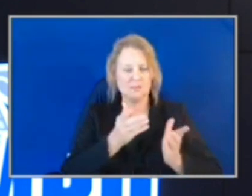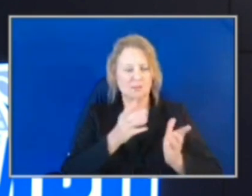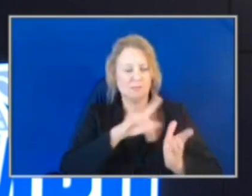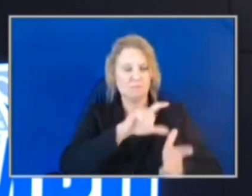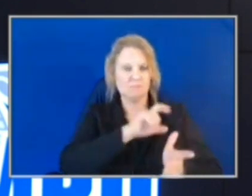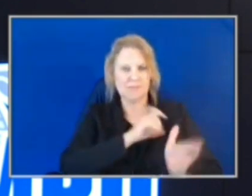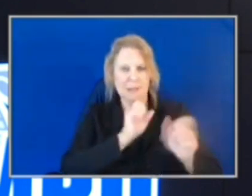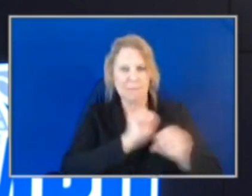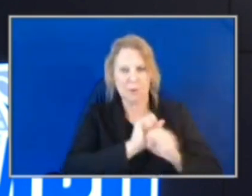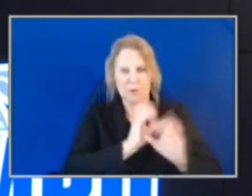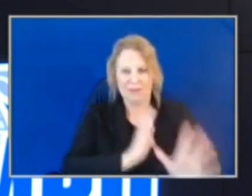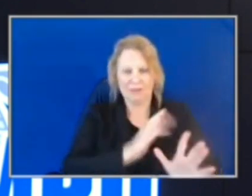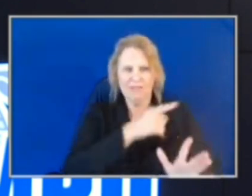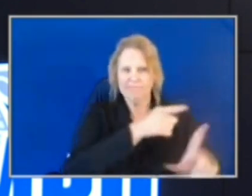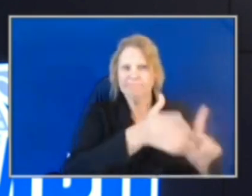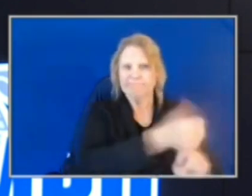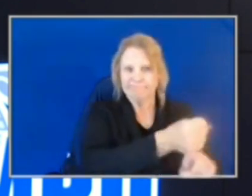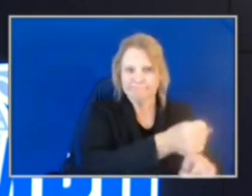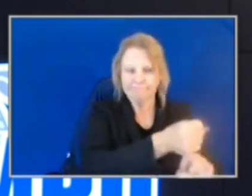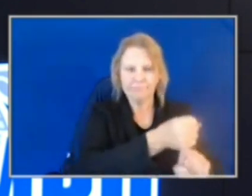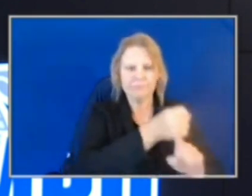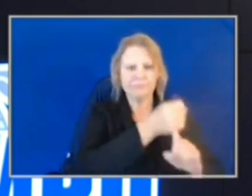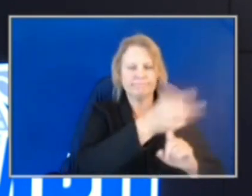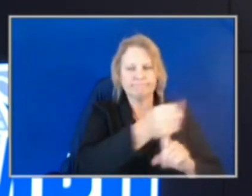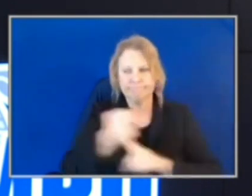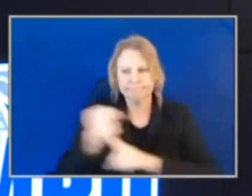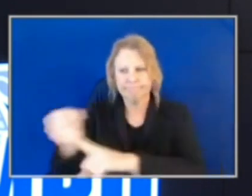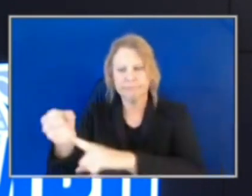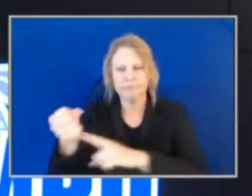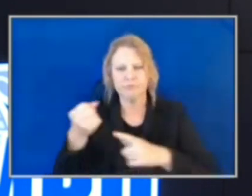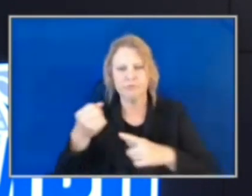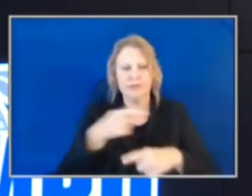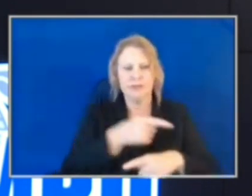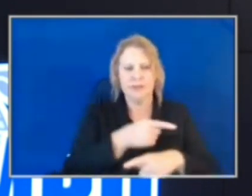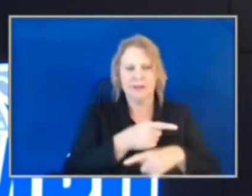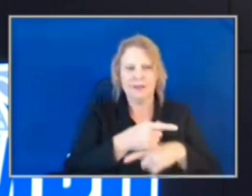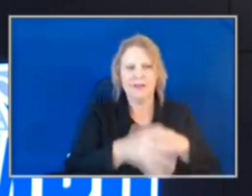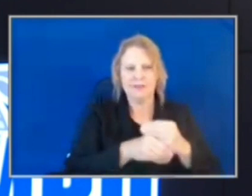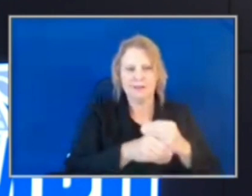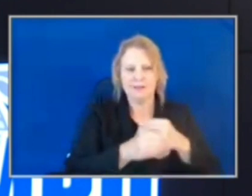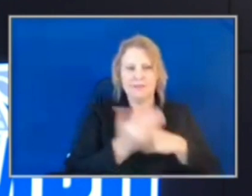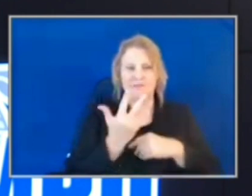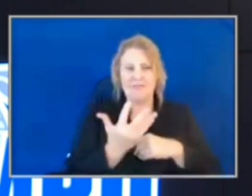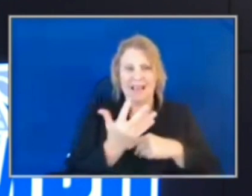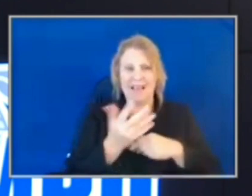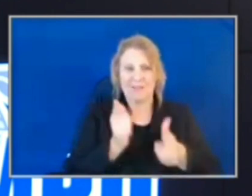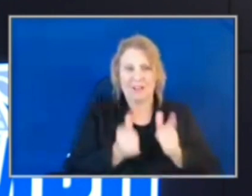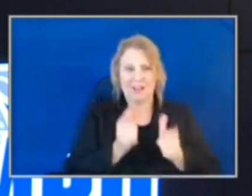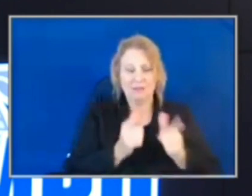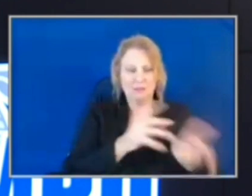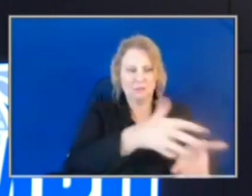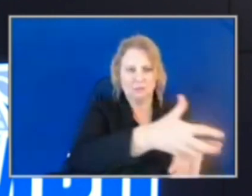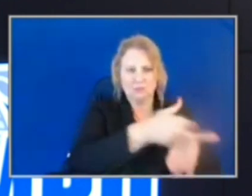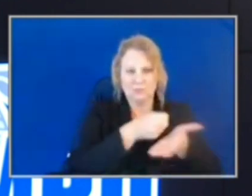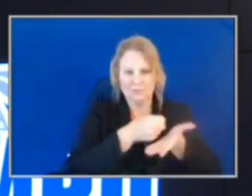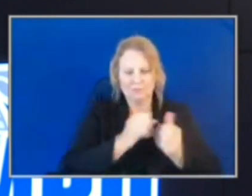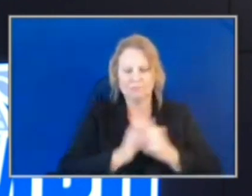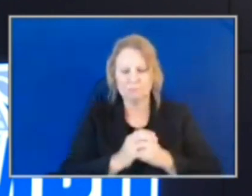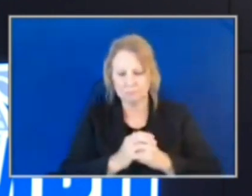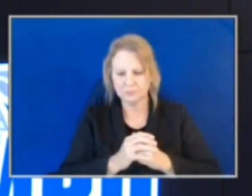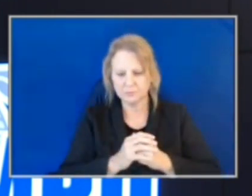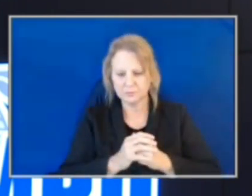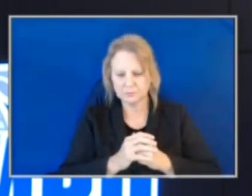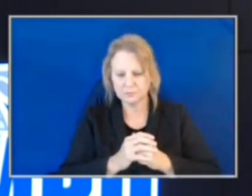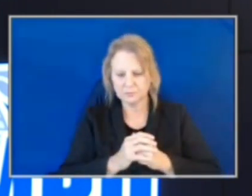arrested that suspect. The subsequent search warrant led to five additional firearm recoveries. Meeting in the Independence Division, that